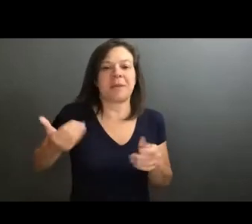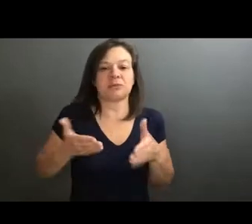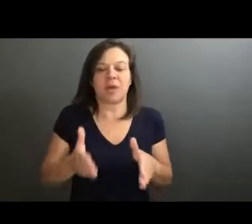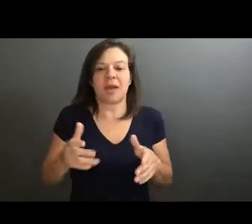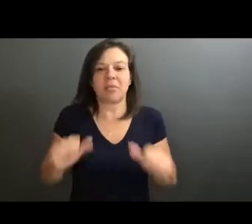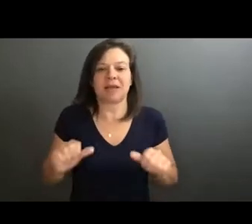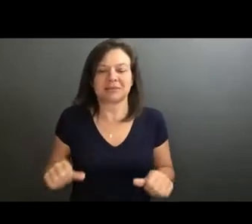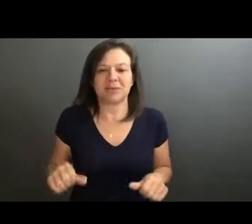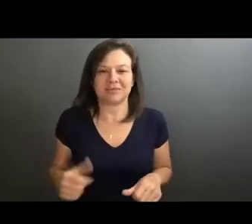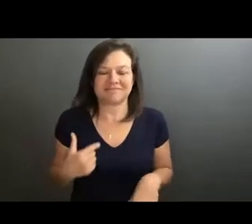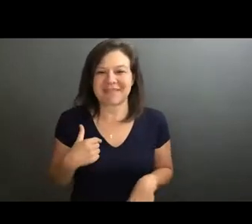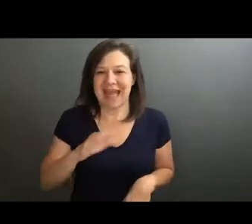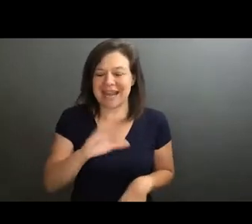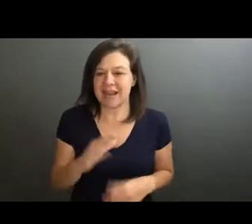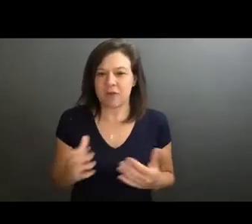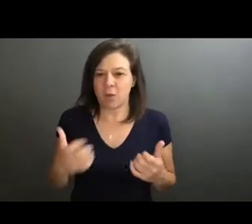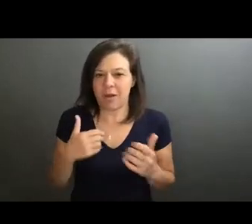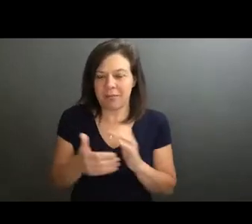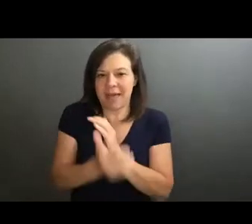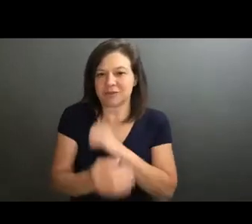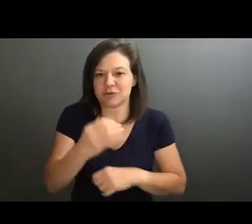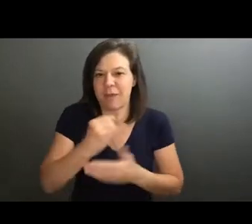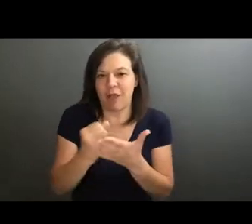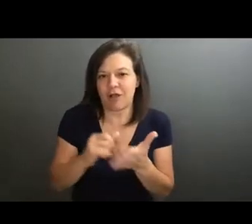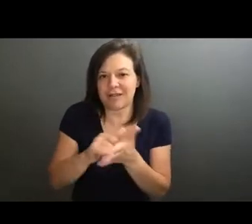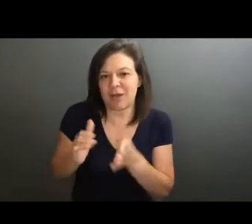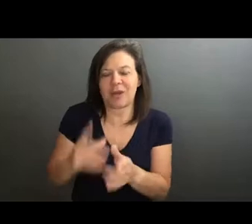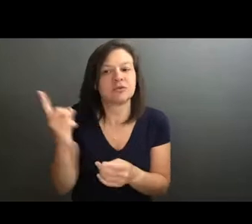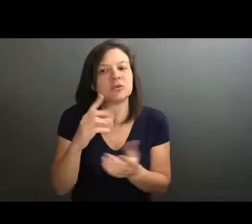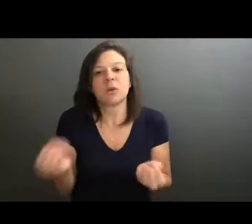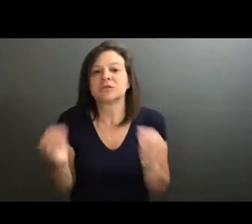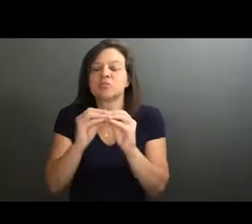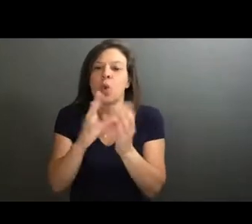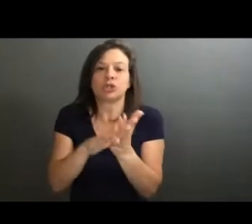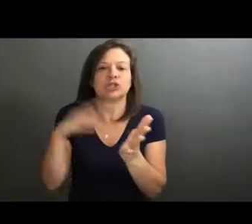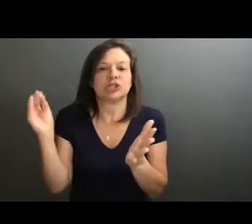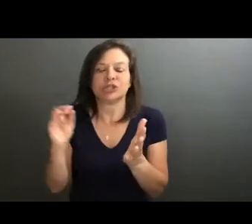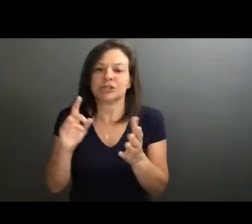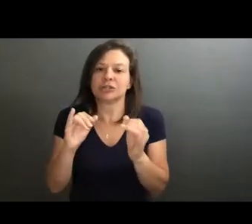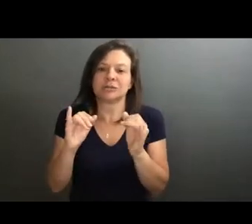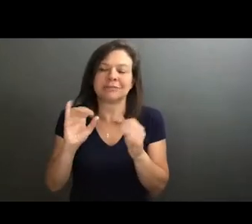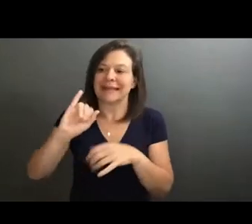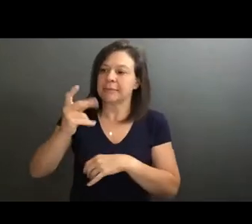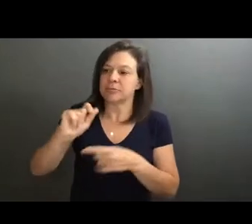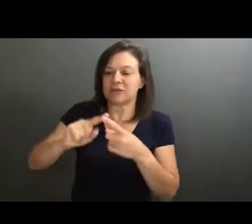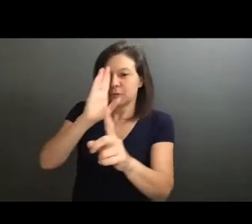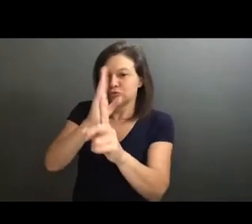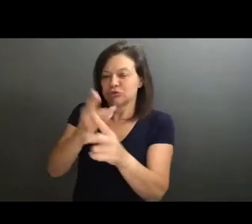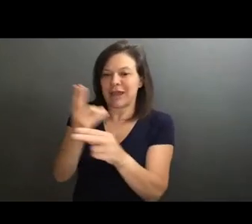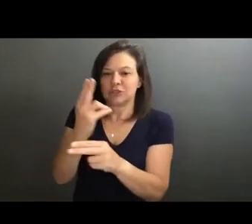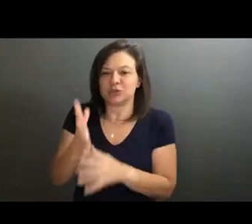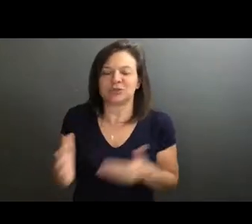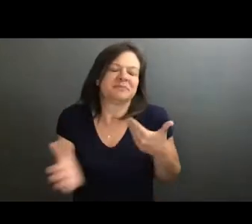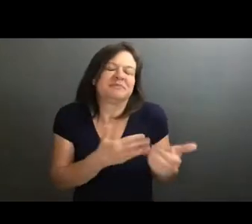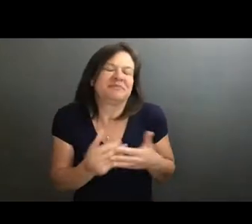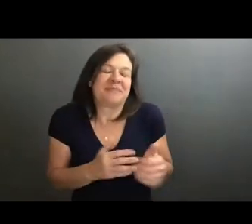feel that I never really want to master my art in a way I feel like there's always more to learn, especially with input from direct users. But anyway,